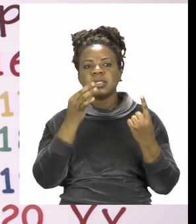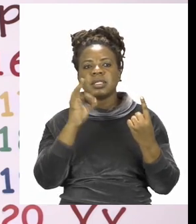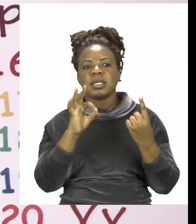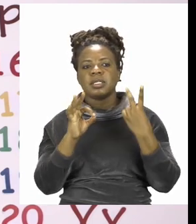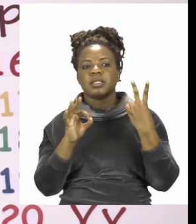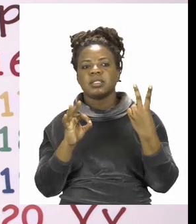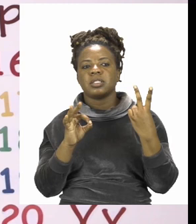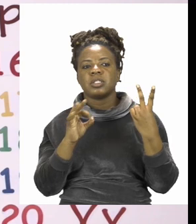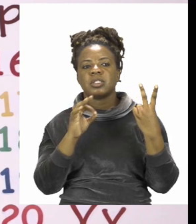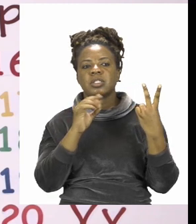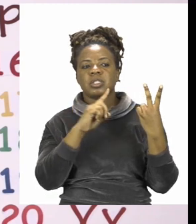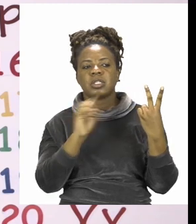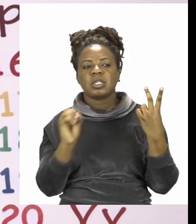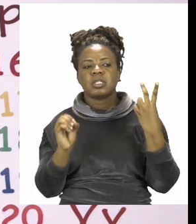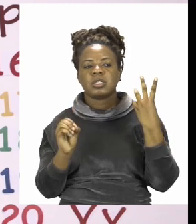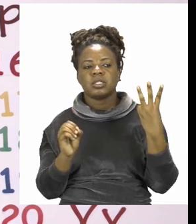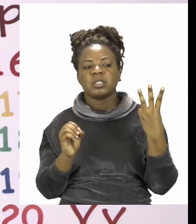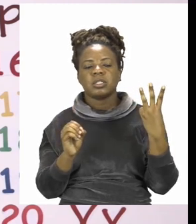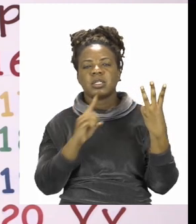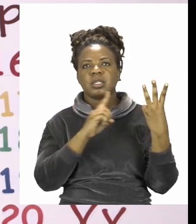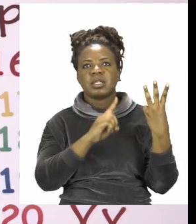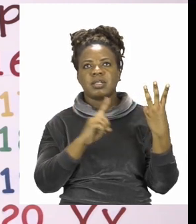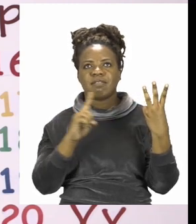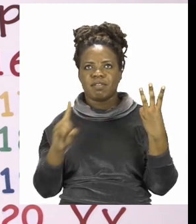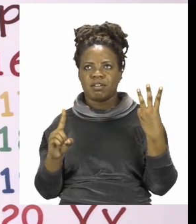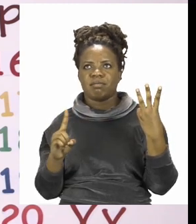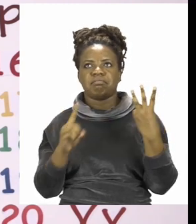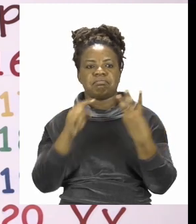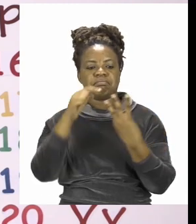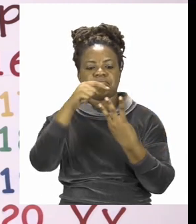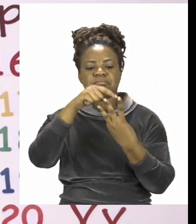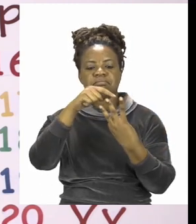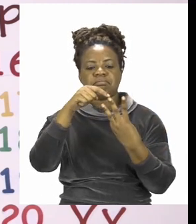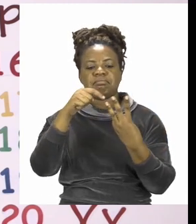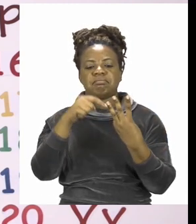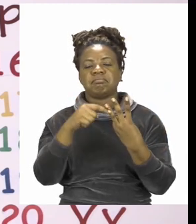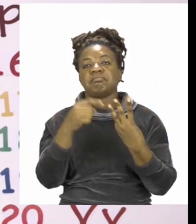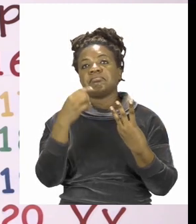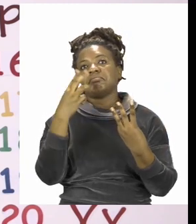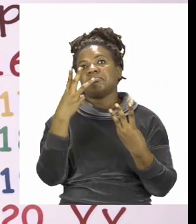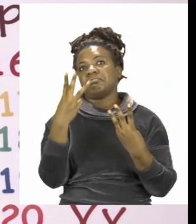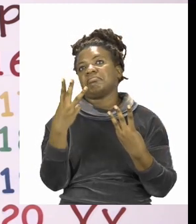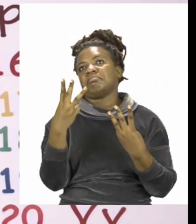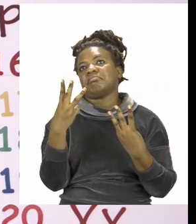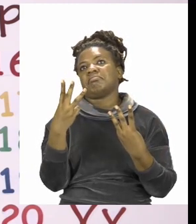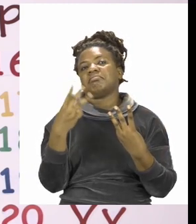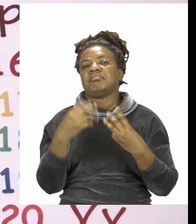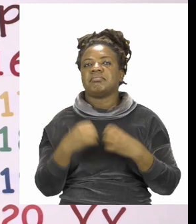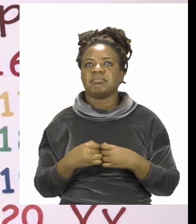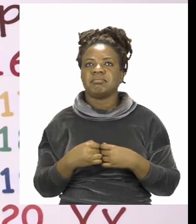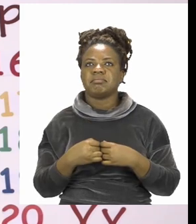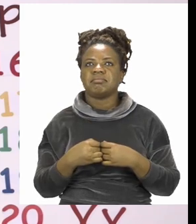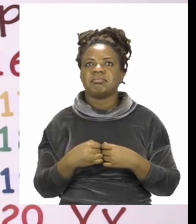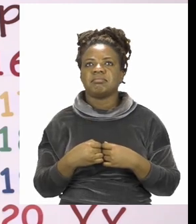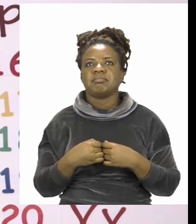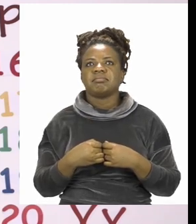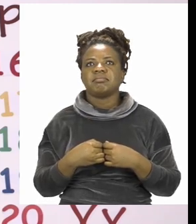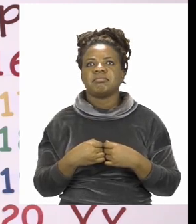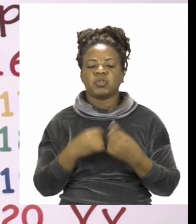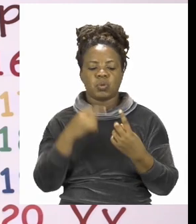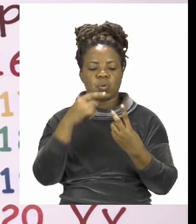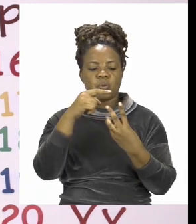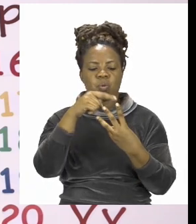10, 11. So that means that our answer is